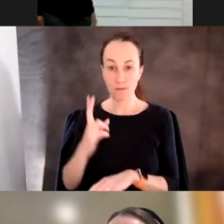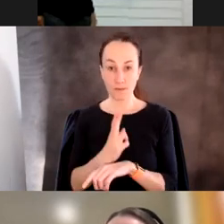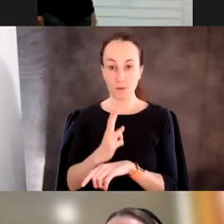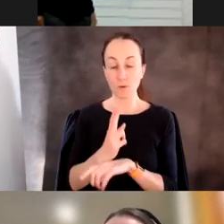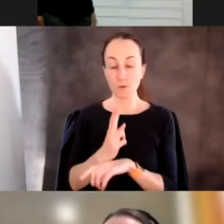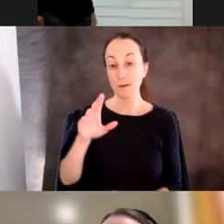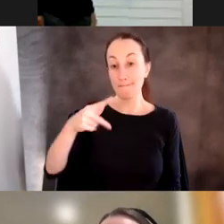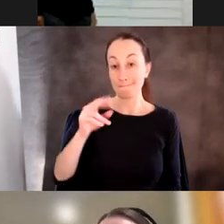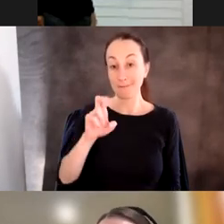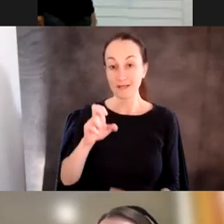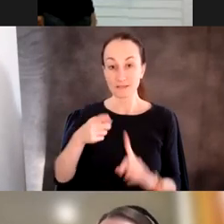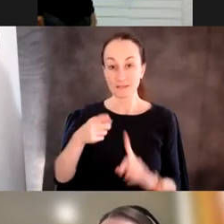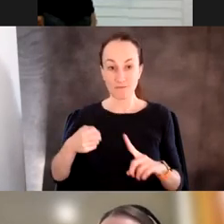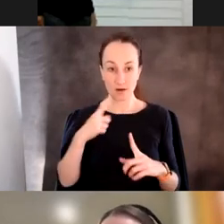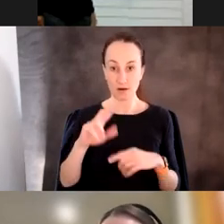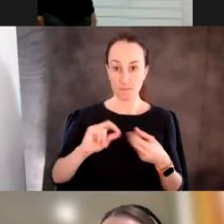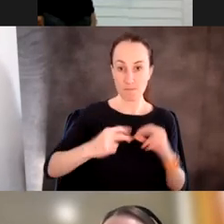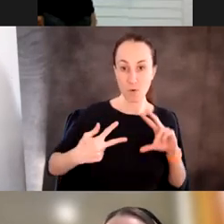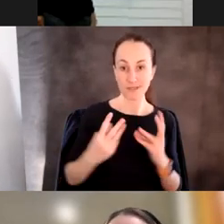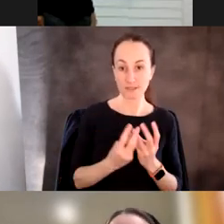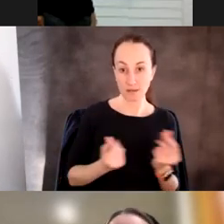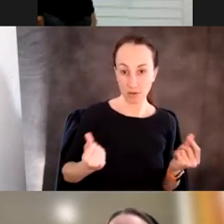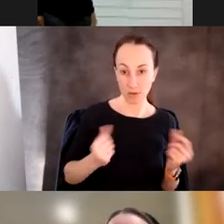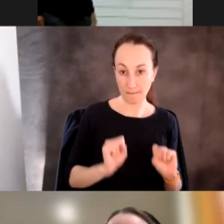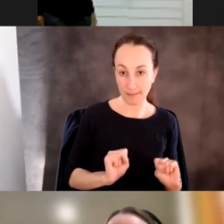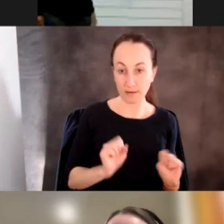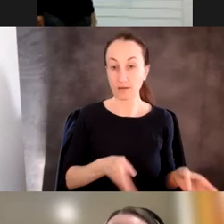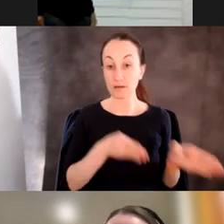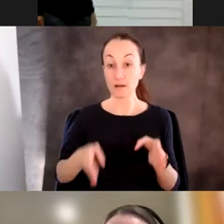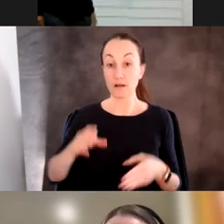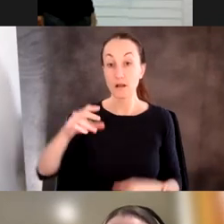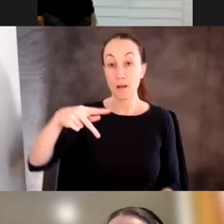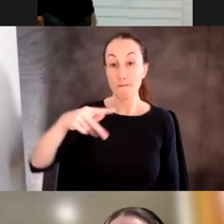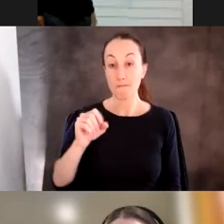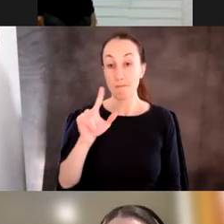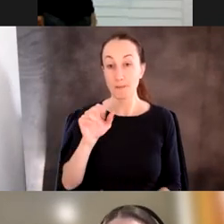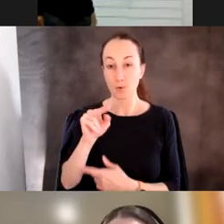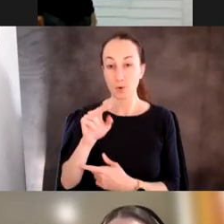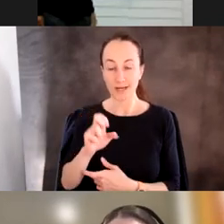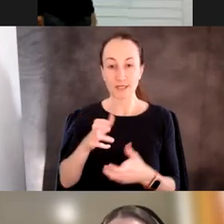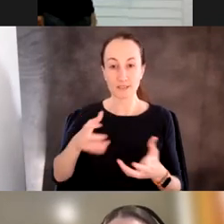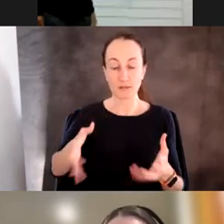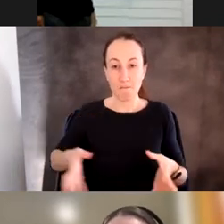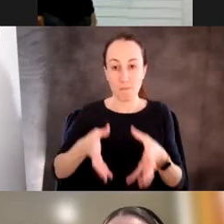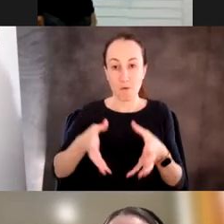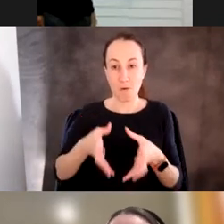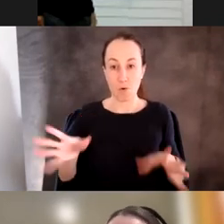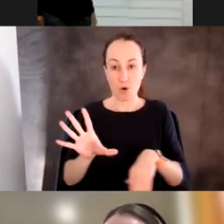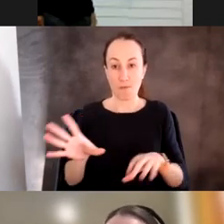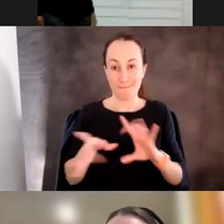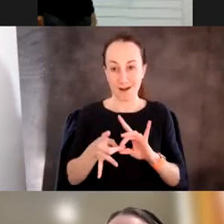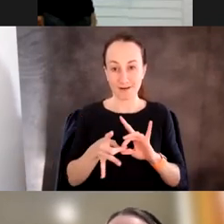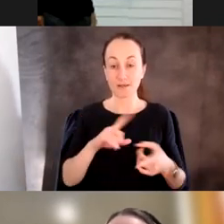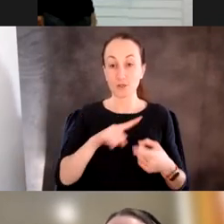everything from protein solubility to polymerase promoter binding, which I'll talk about a little bit, to